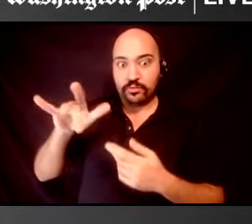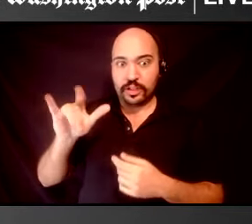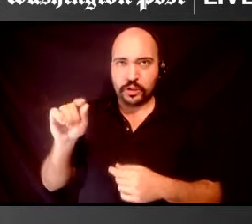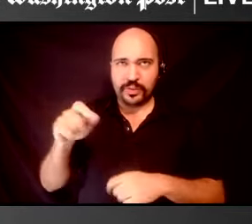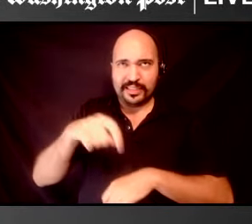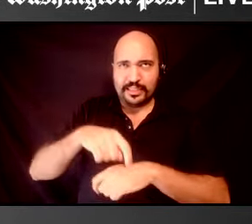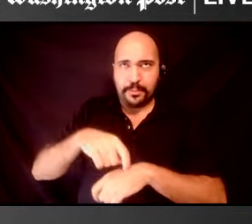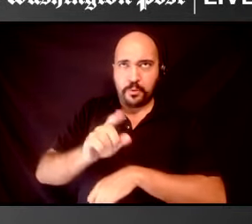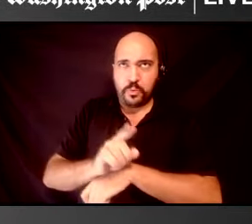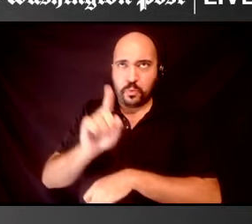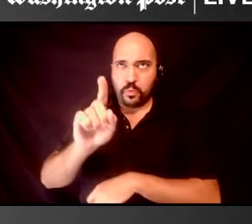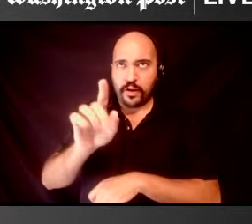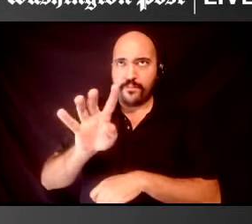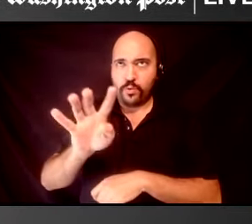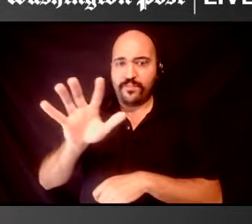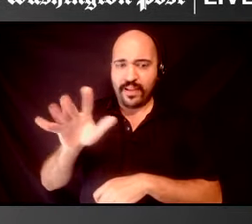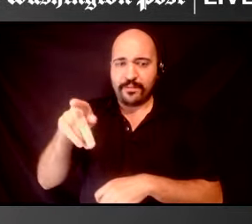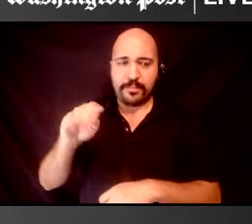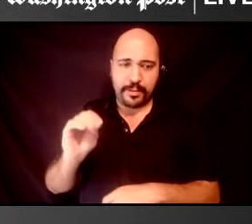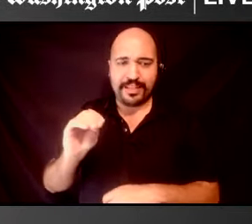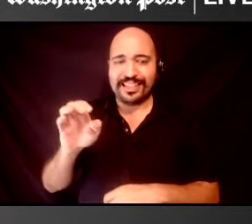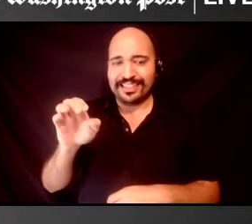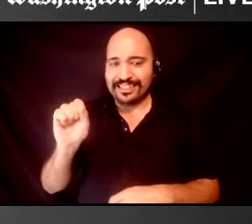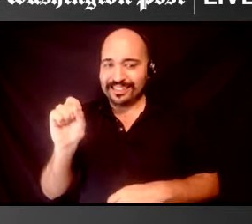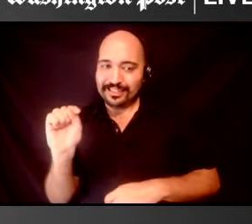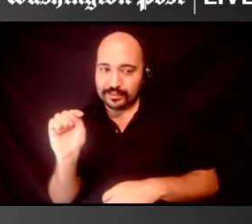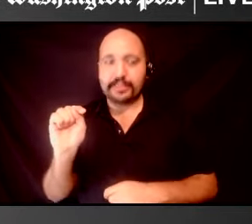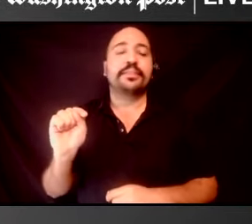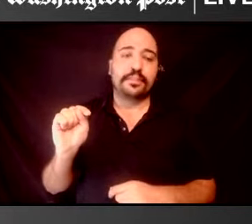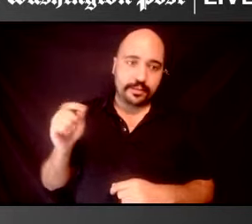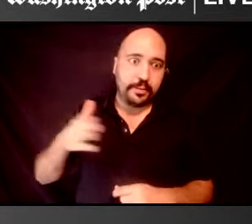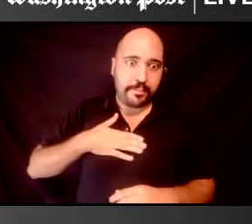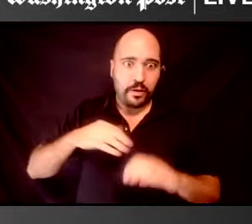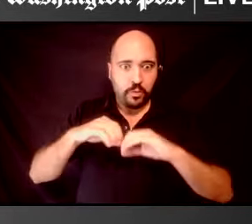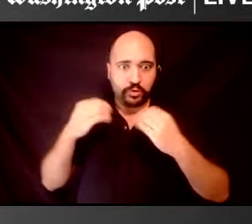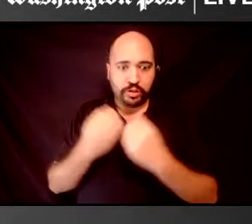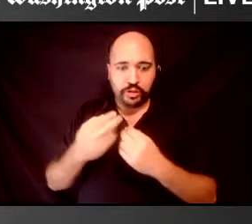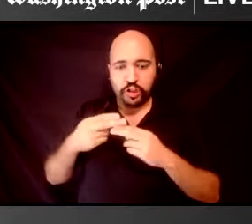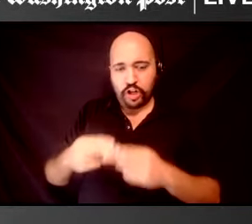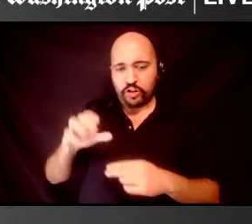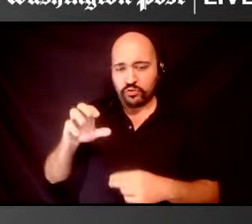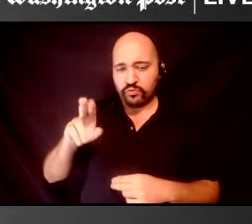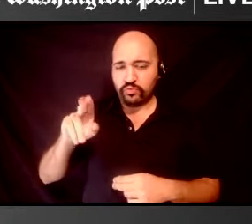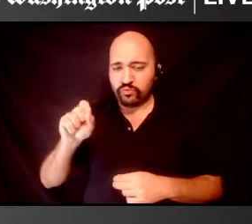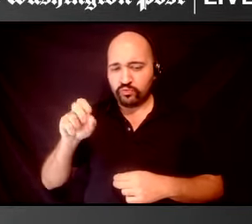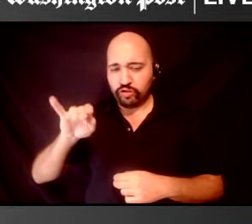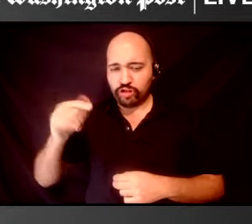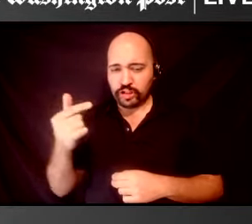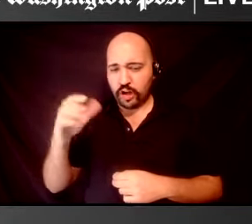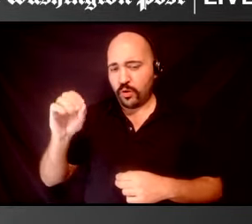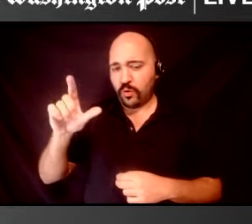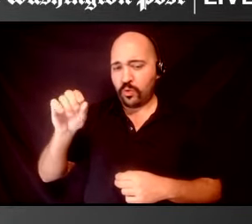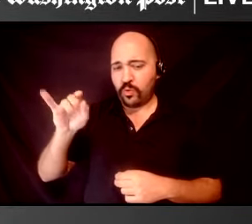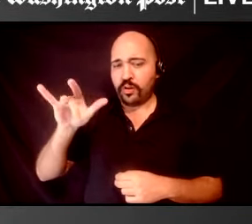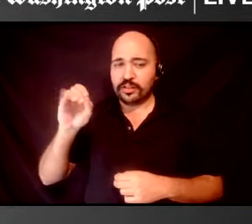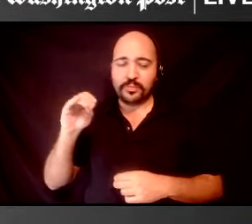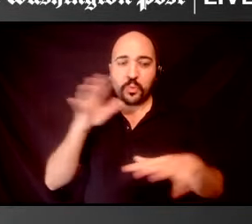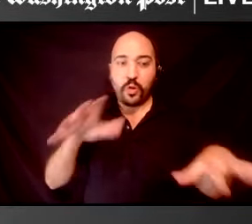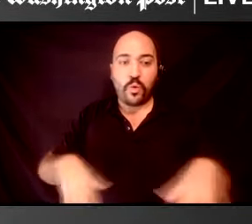45 PM Eastern time, my organization, Crushing Colonialism, is going to host a Facebook watch party